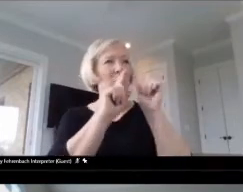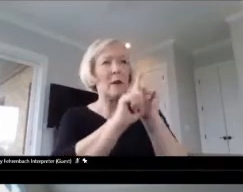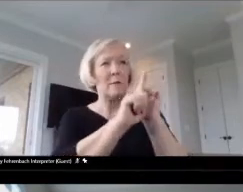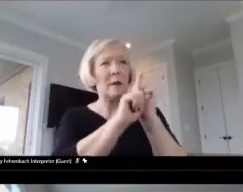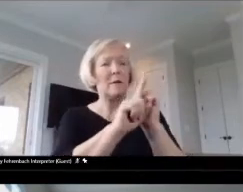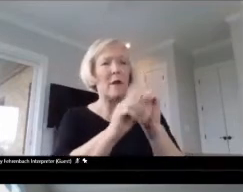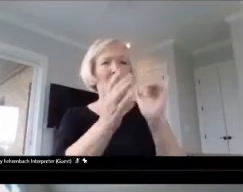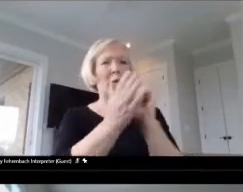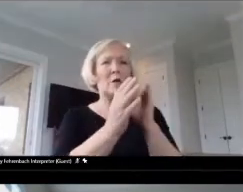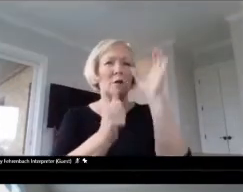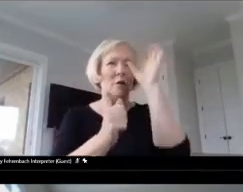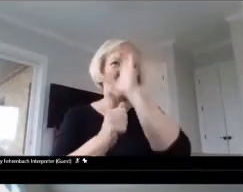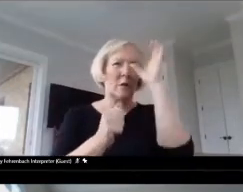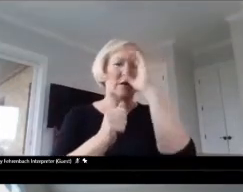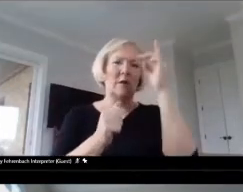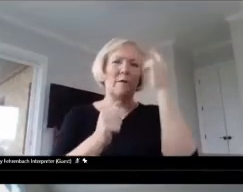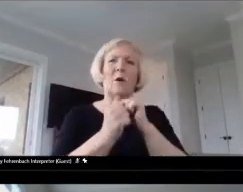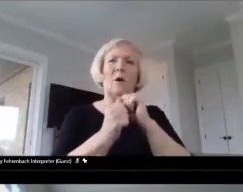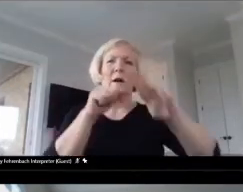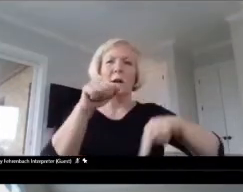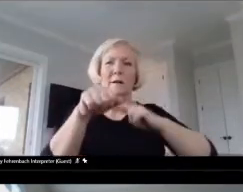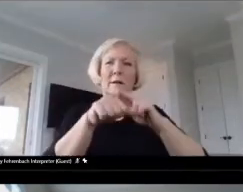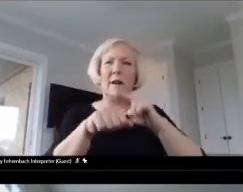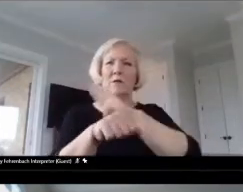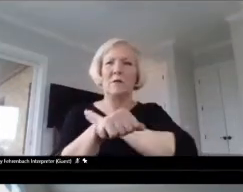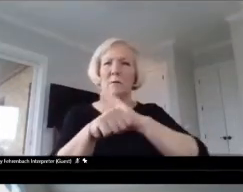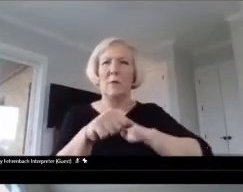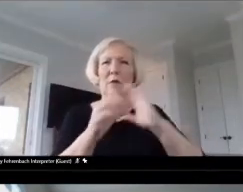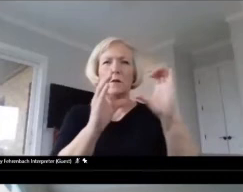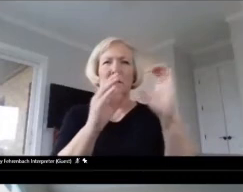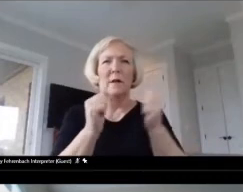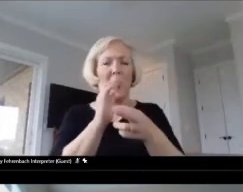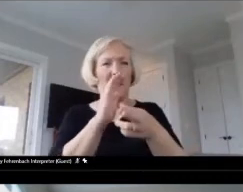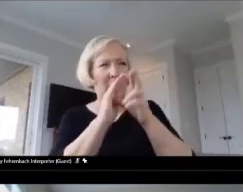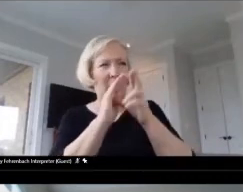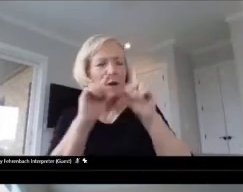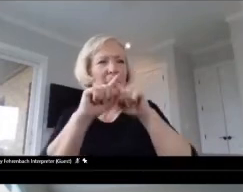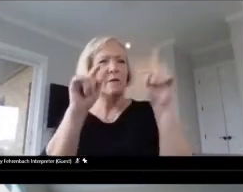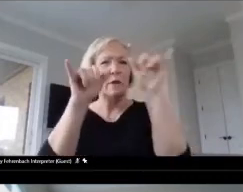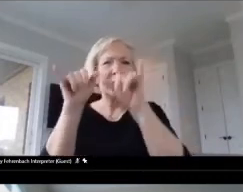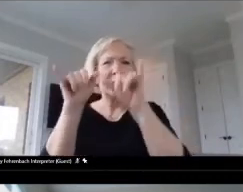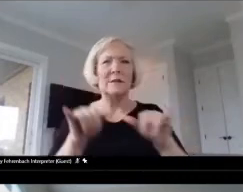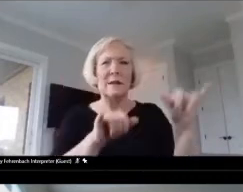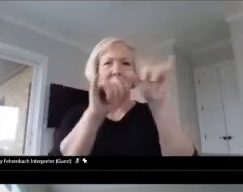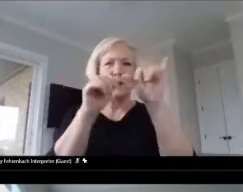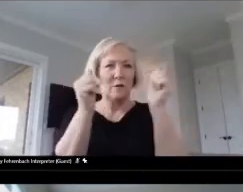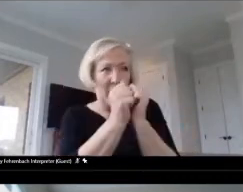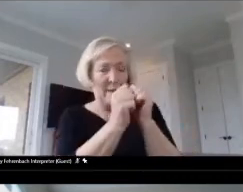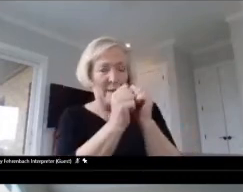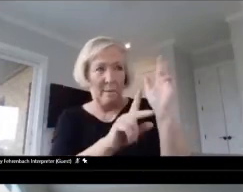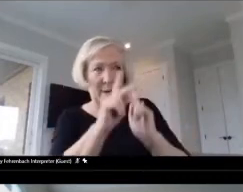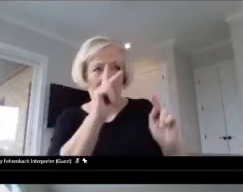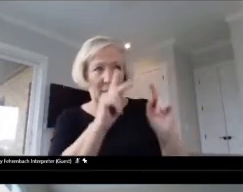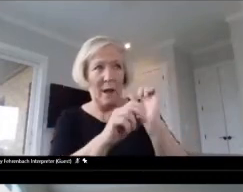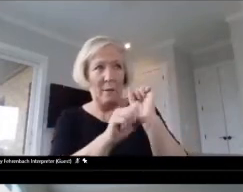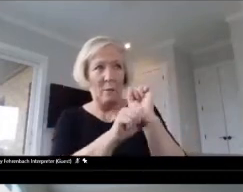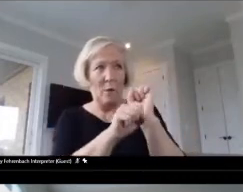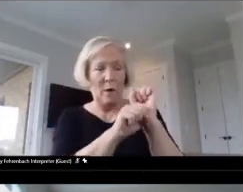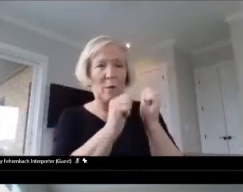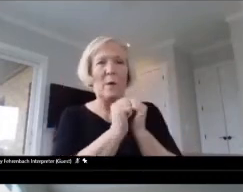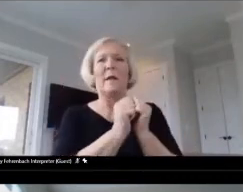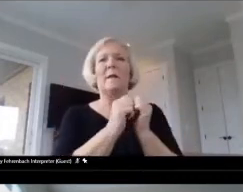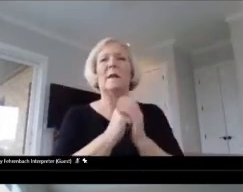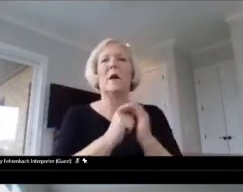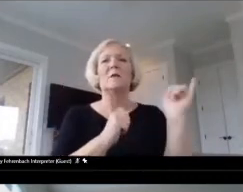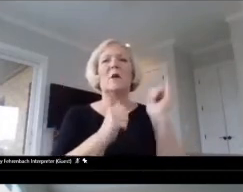national board certification. So I'm constantly reviewing all of the different standards with my candidates. And also in the school